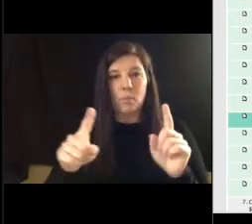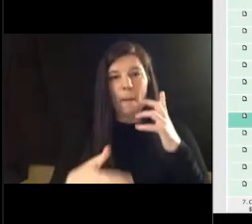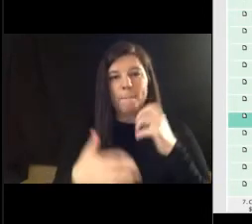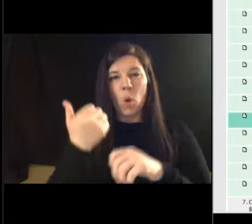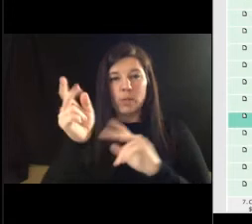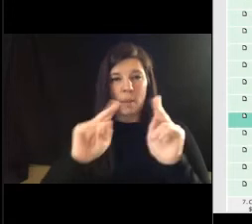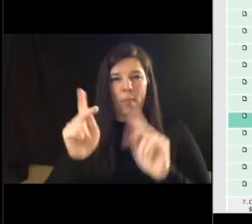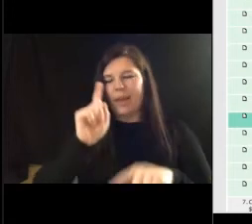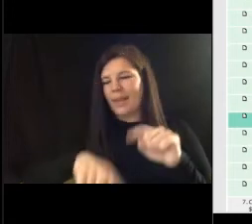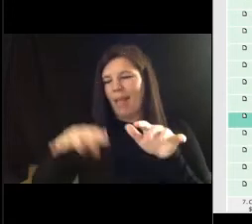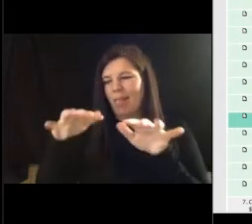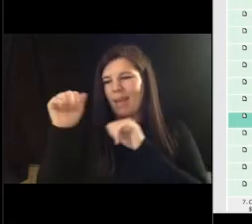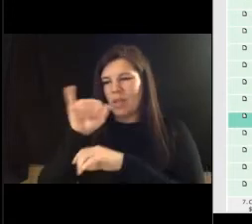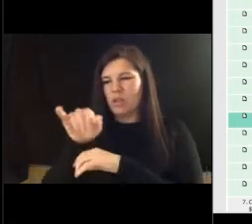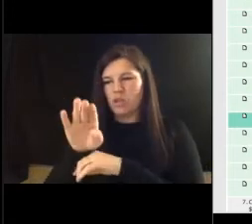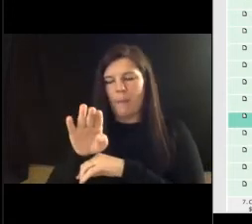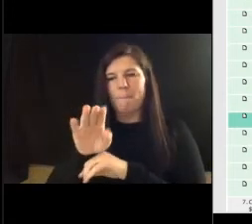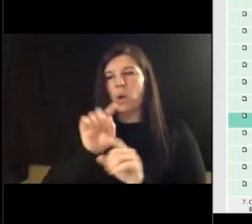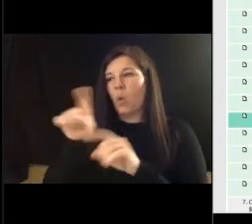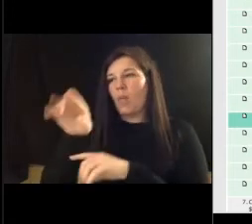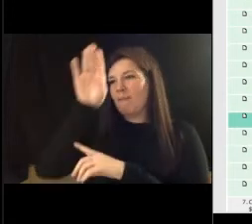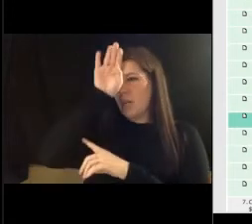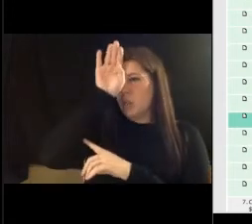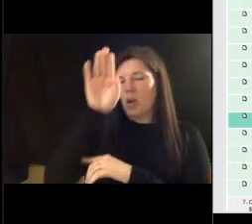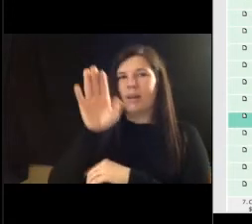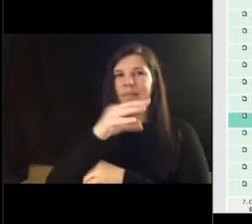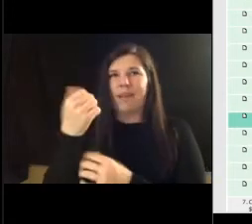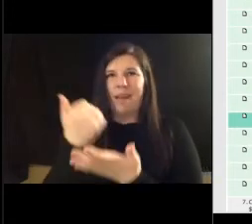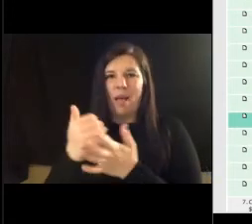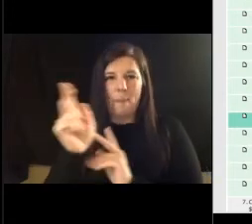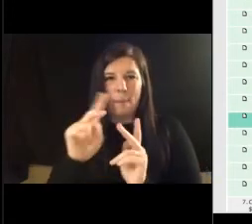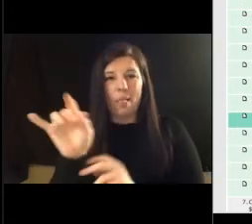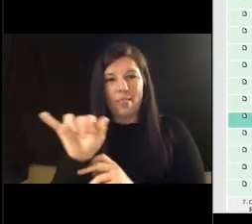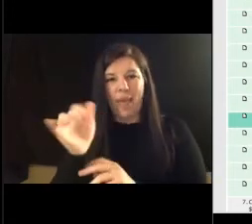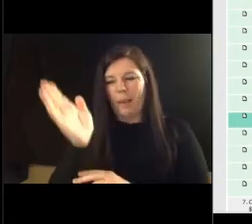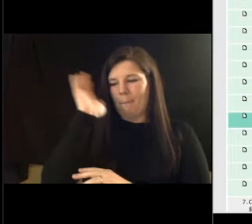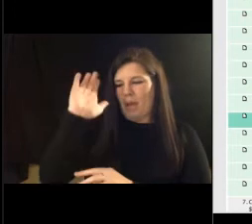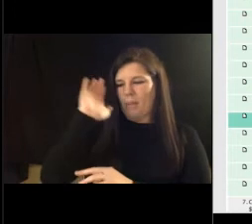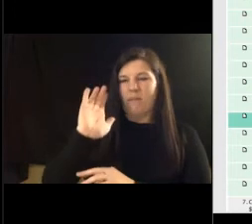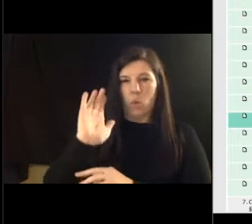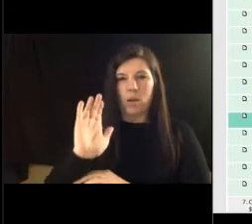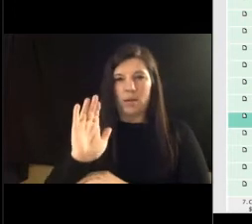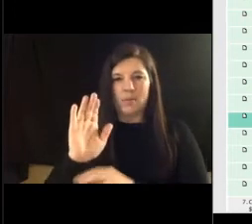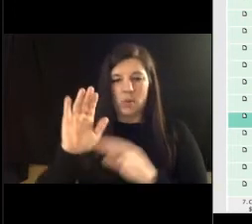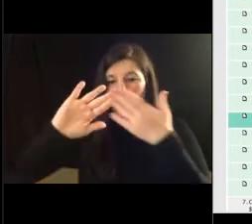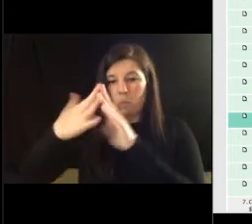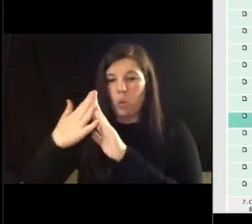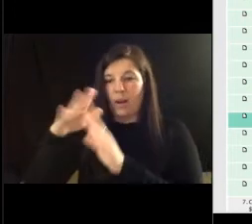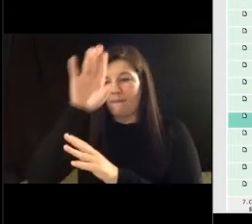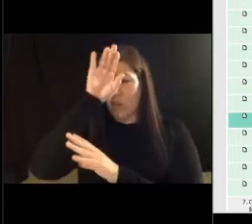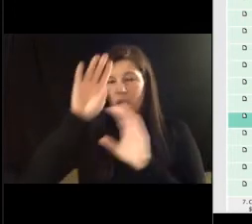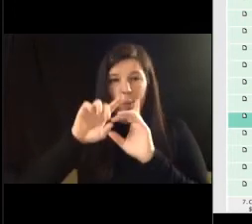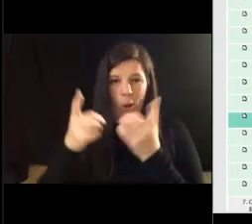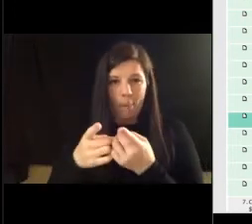job and go get on a fire truck and go help people like they did back in the day when the community it was a community fire department like that um